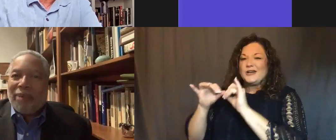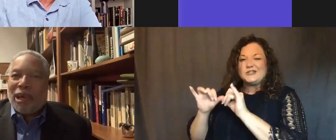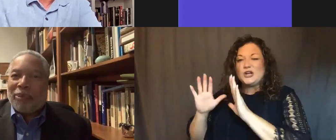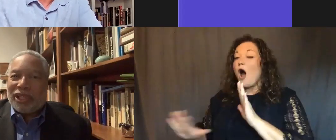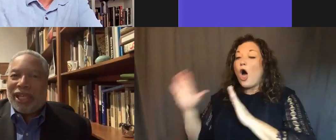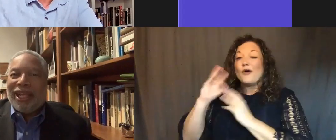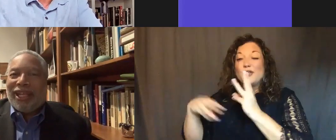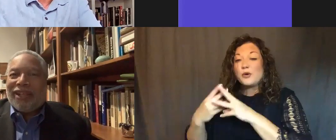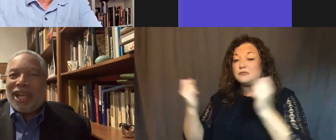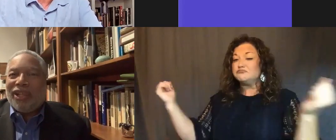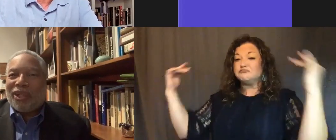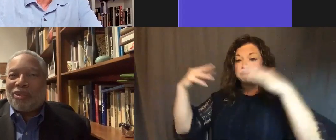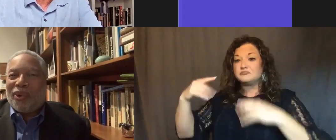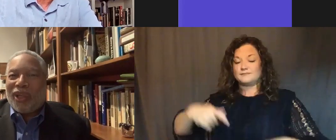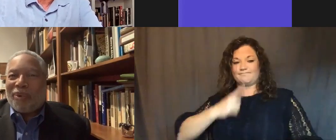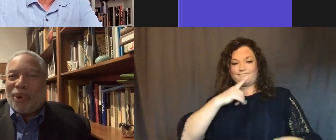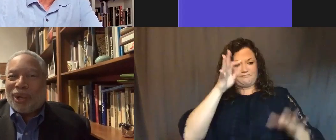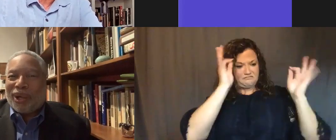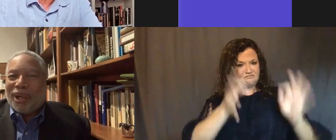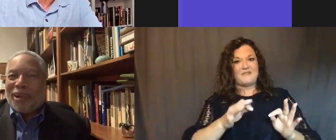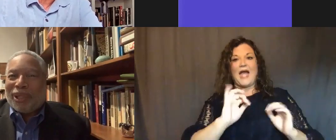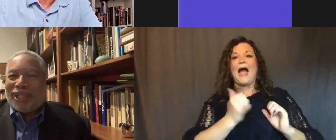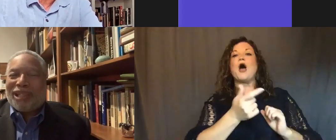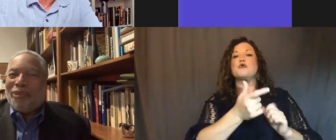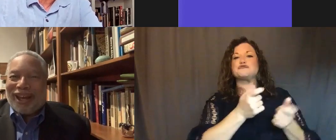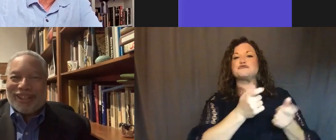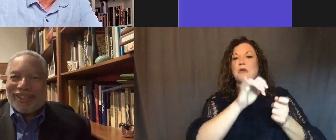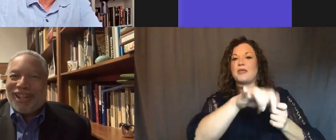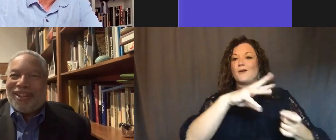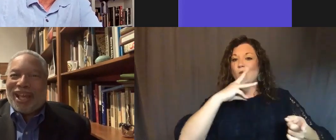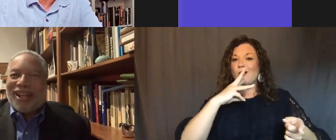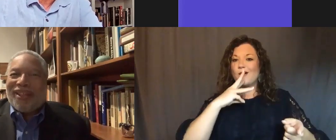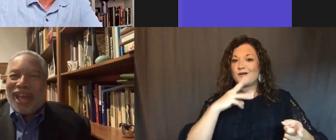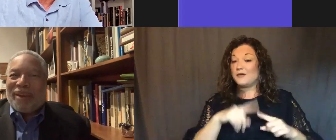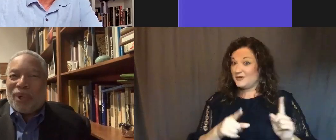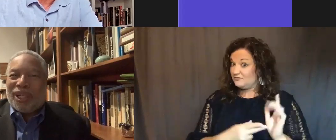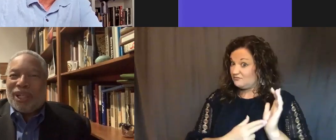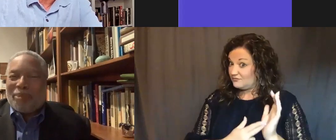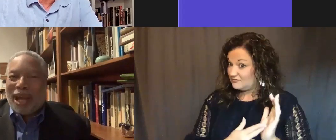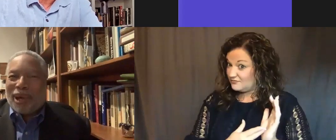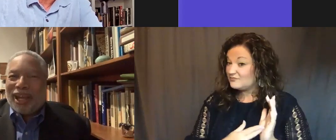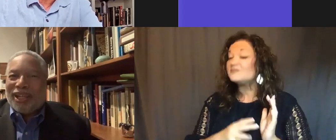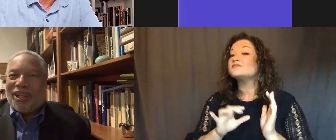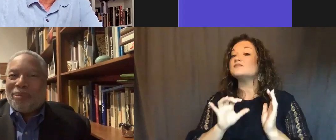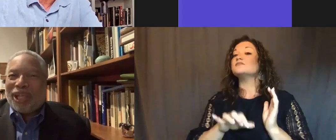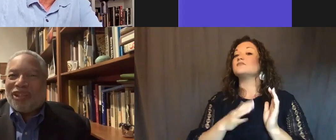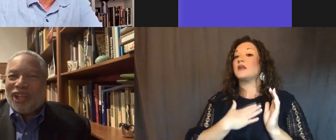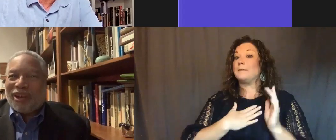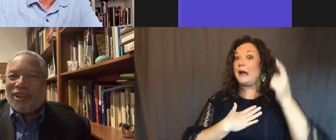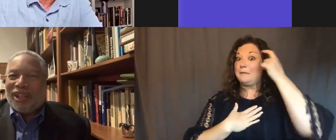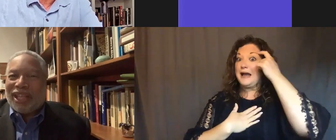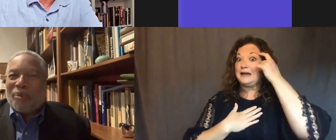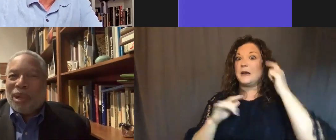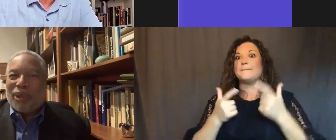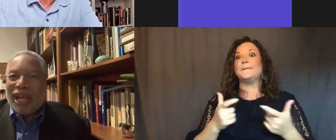world came up and said, here's how you control that water. But let's be honest that that was, in my mind, the biggest